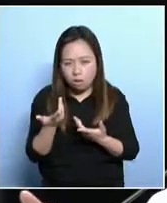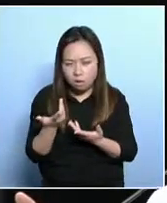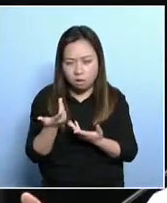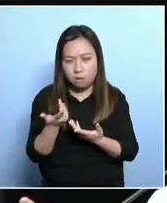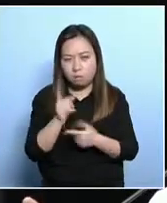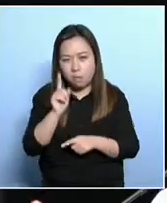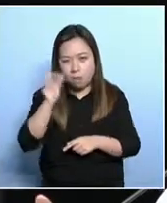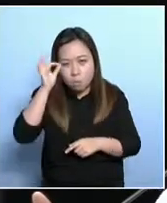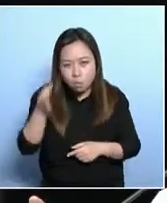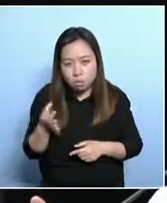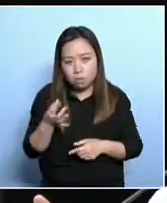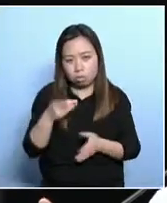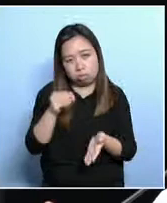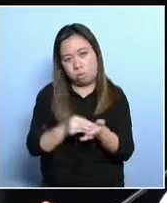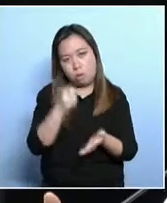Now,